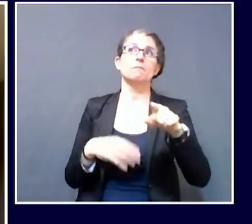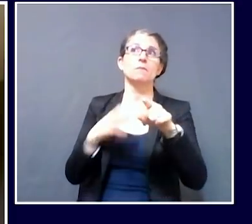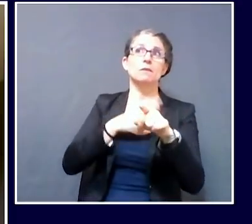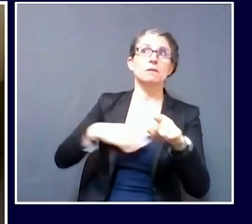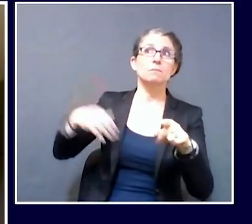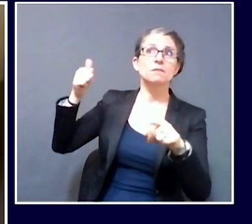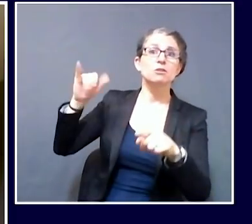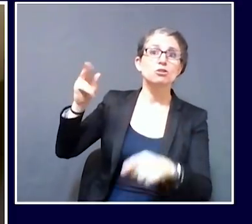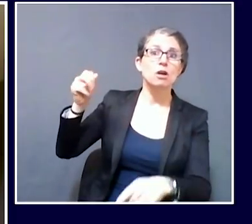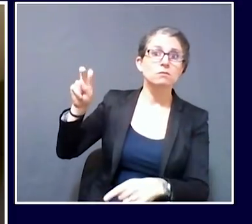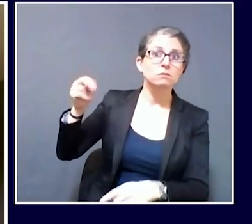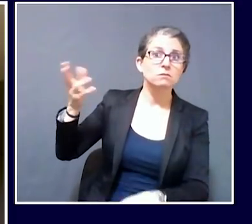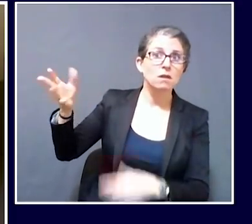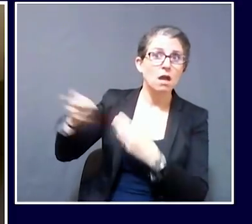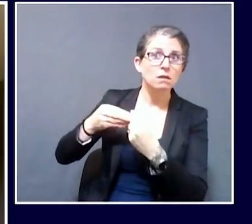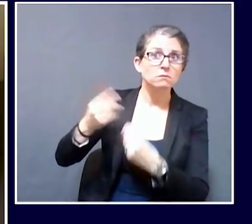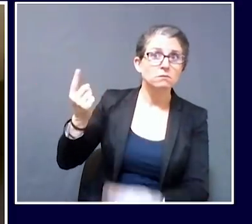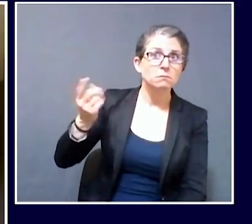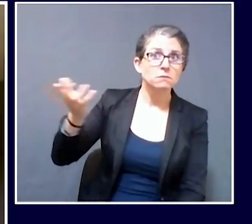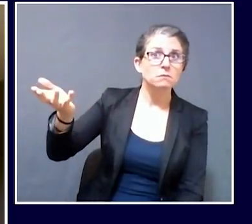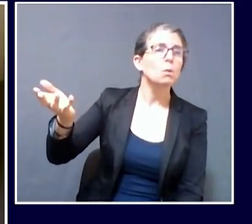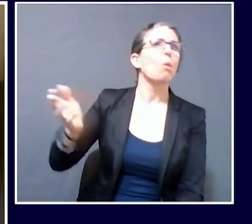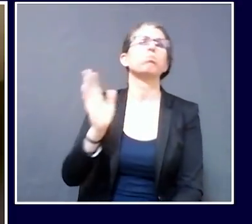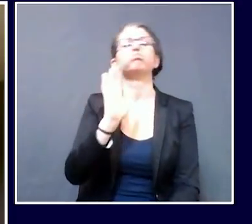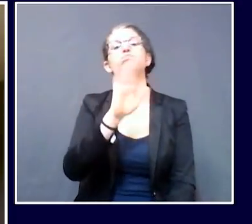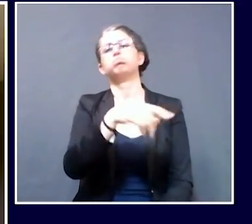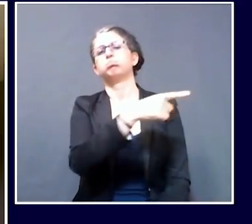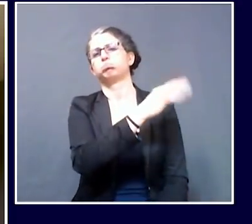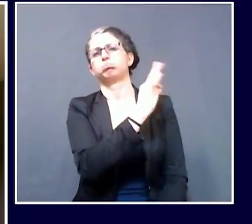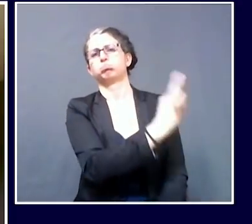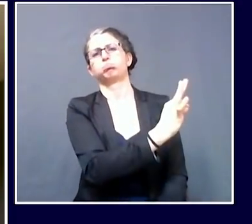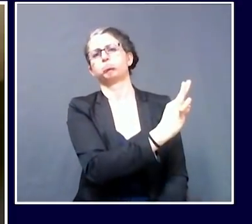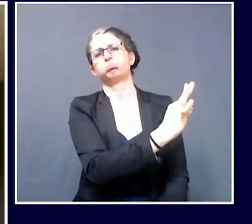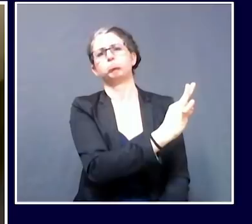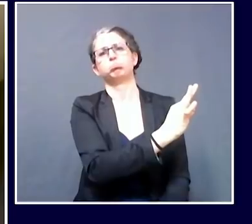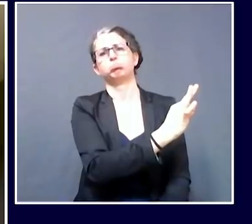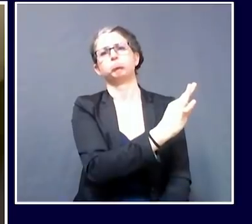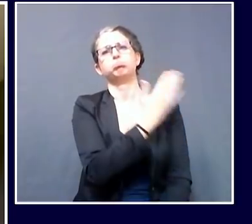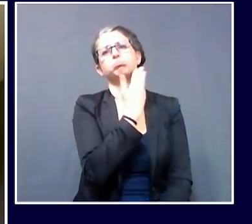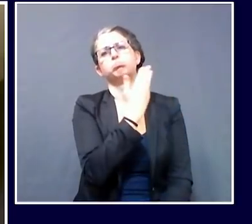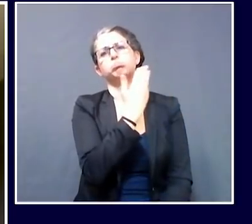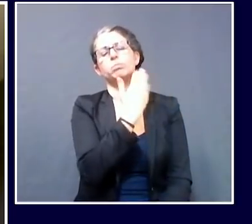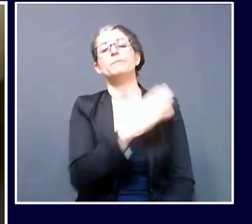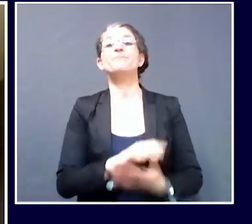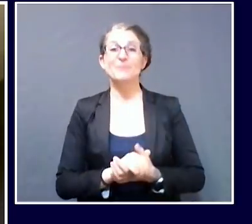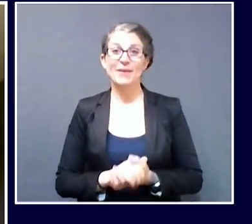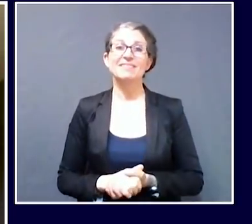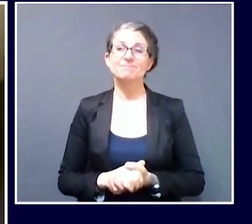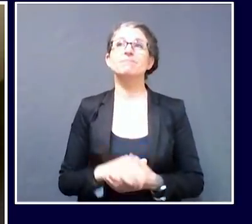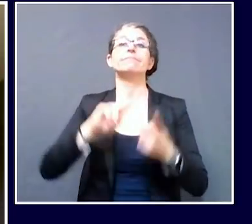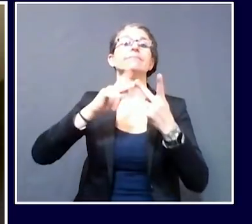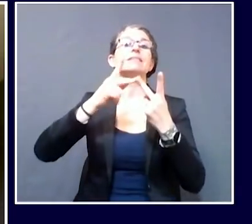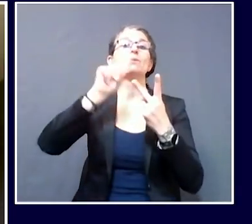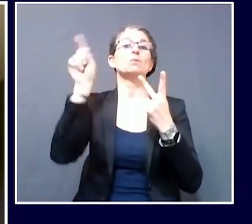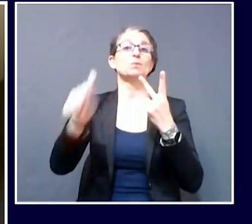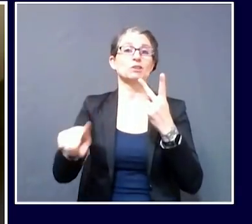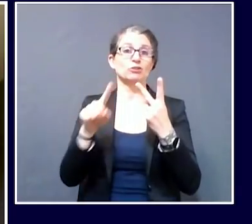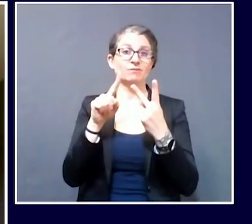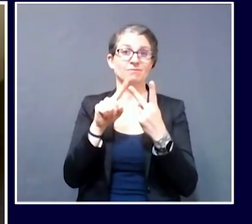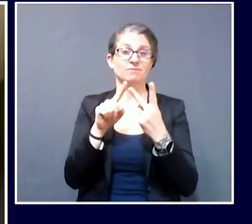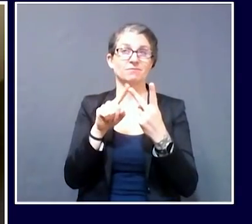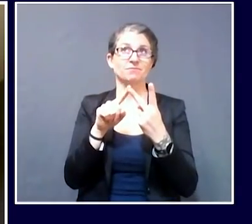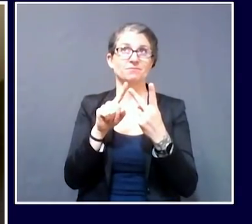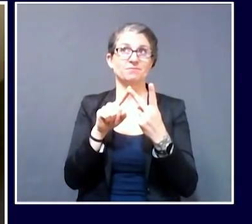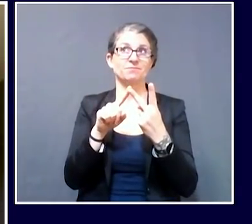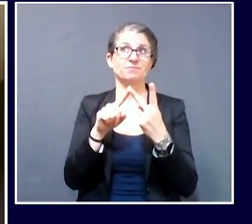No, I think Dr. Shaw covered it. Thank you. And then my second question is, I'm wondering if you can talk